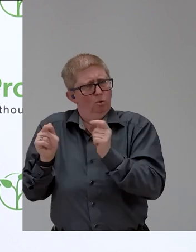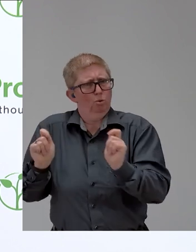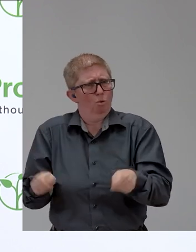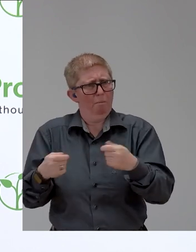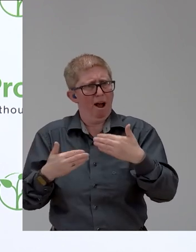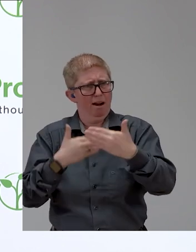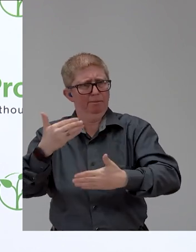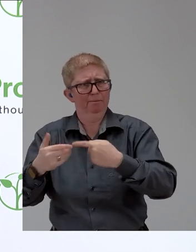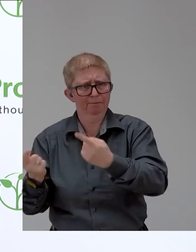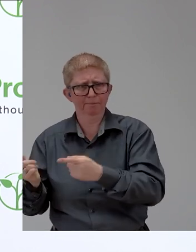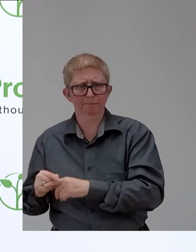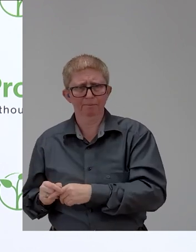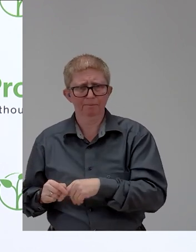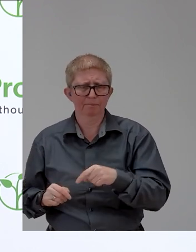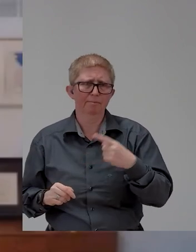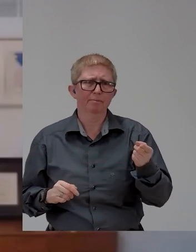words now.